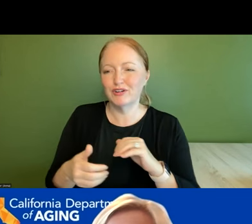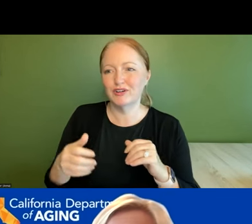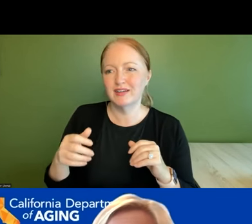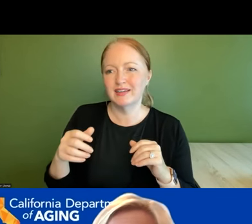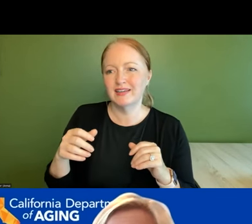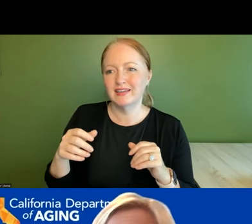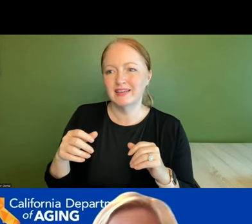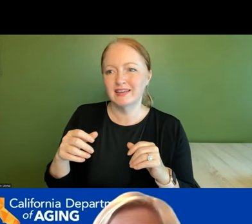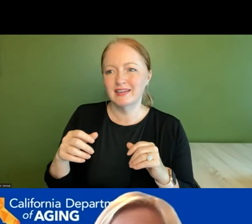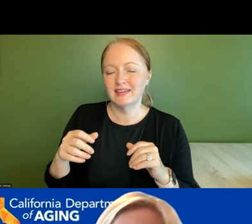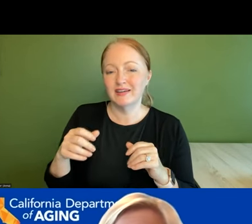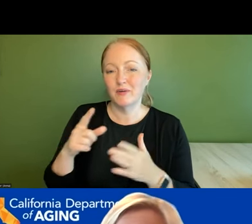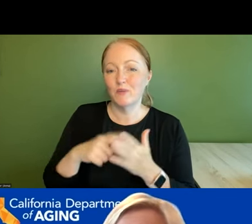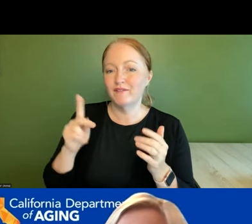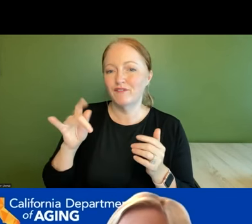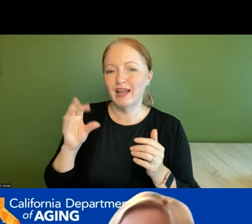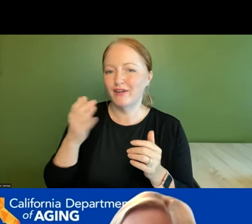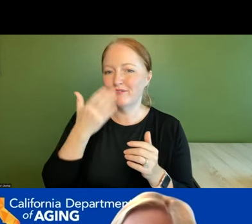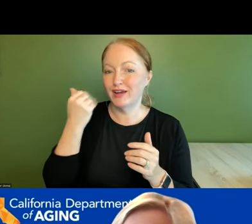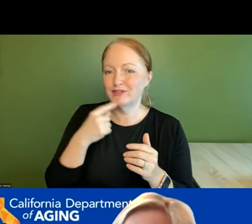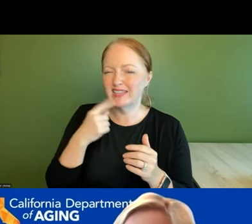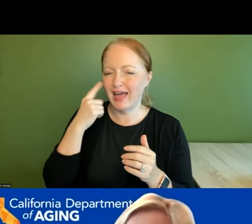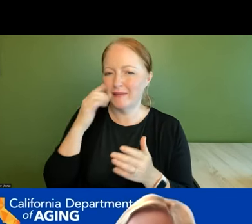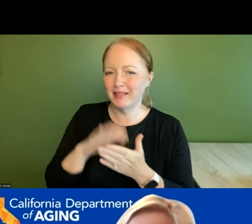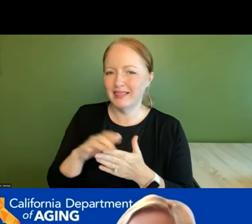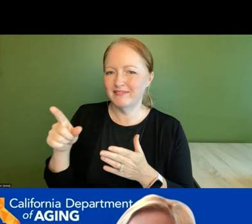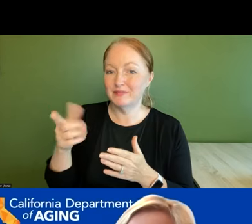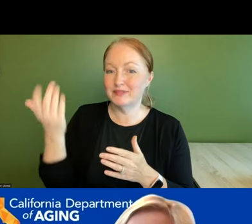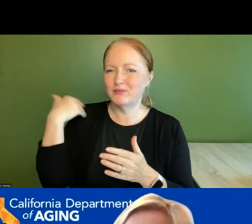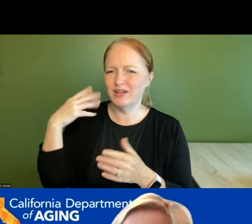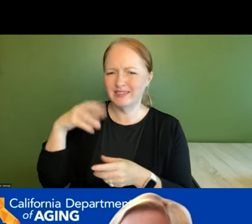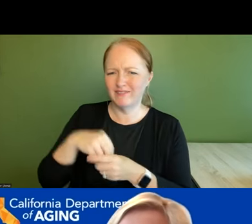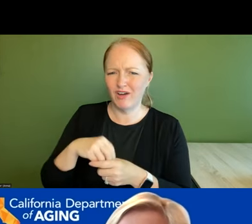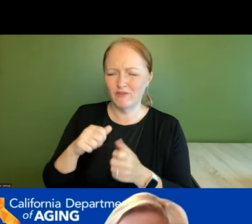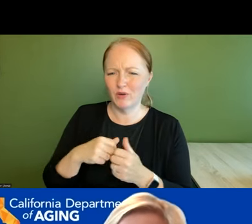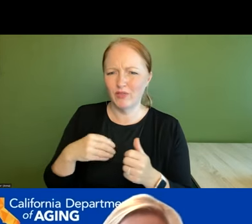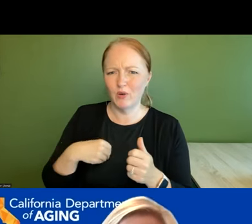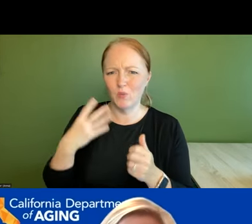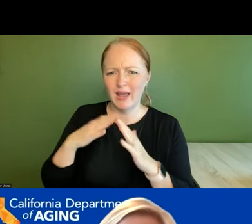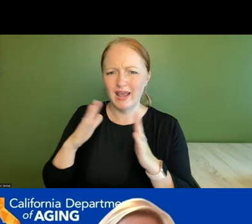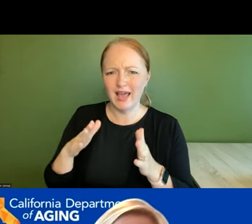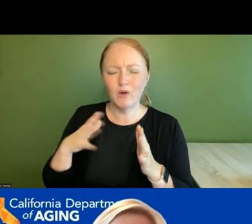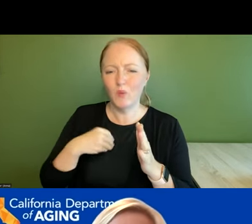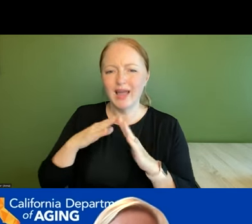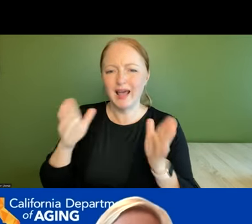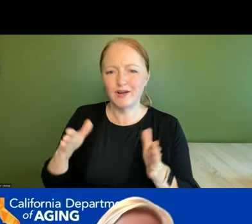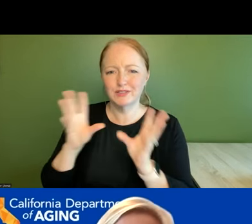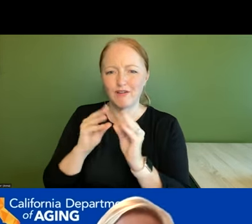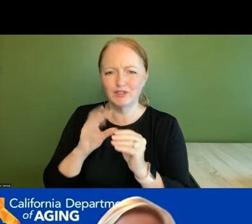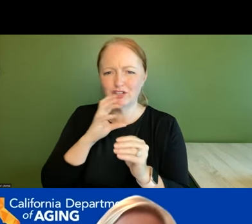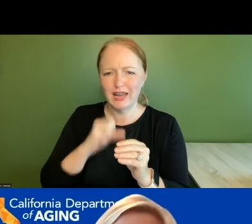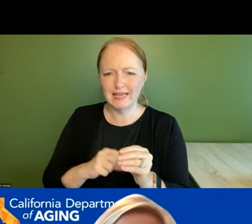um what fernando didn't mention is i i believe he was once involved with a white house conference on aging and this this